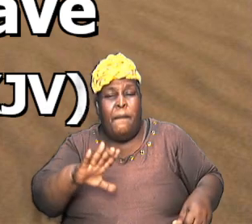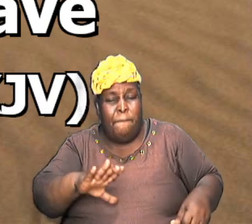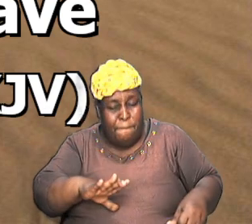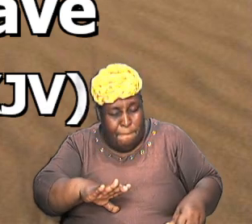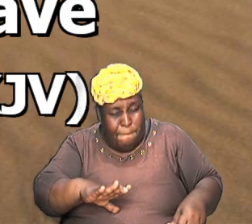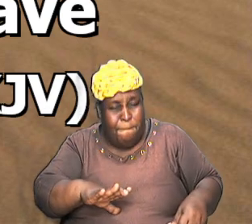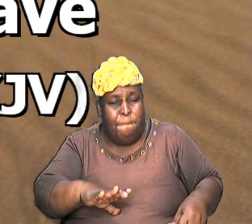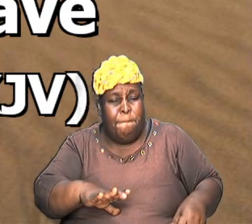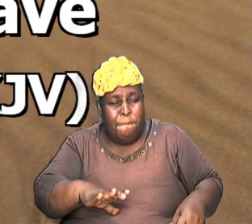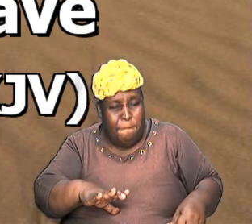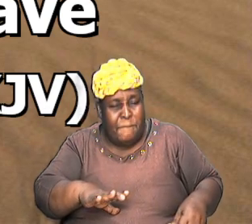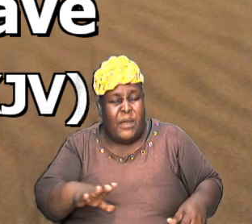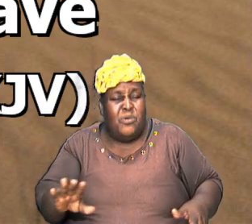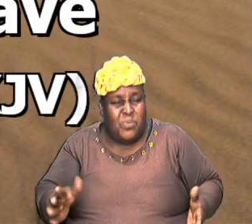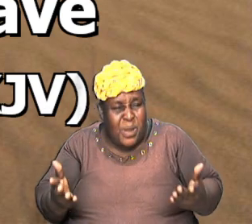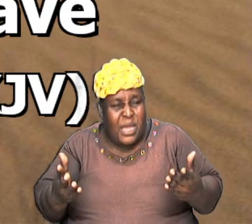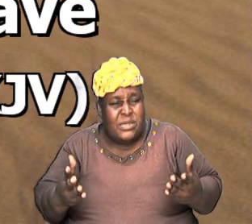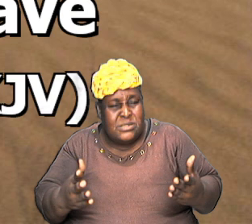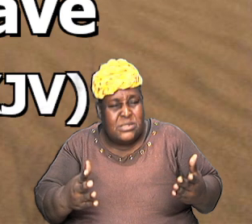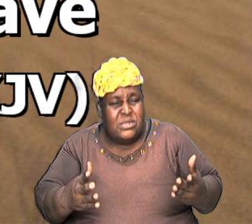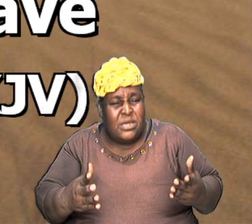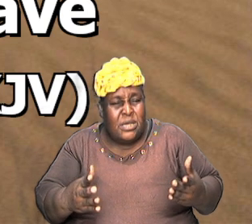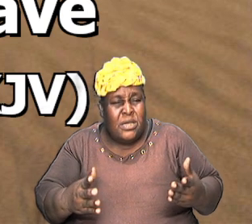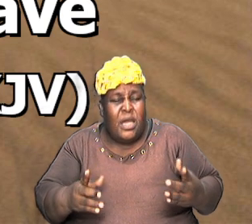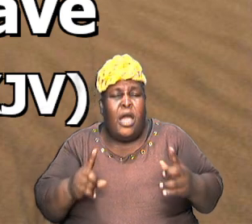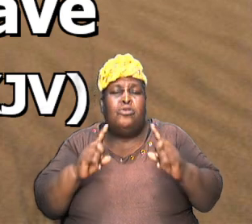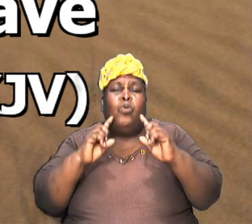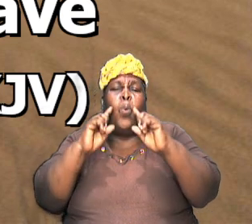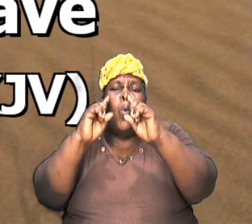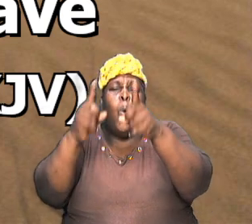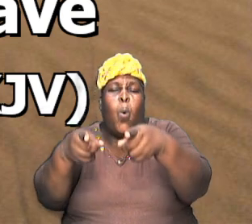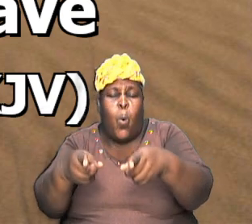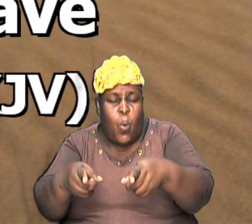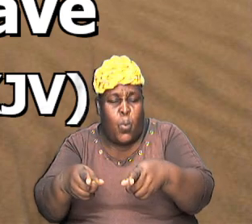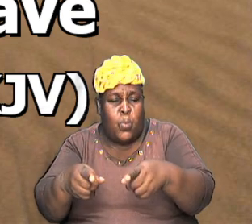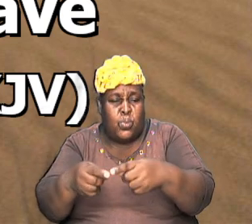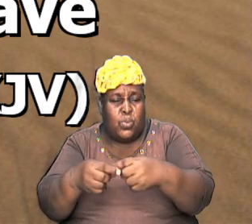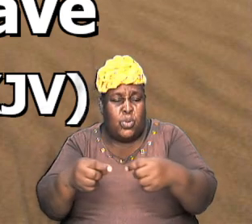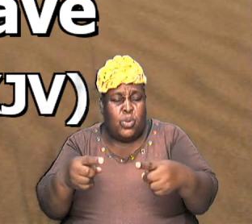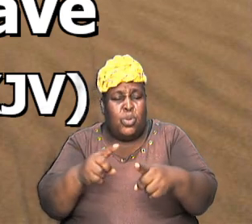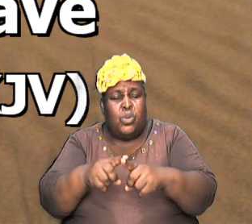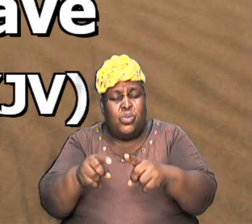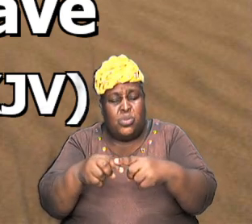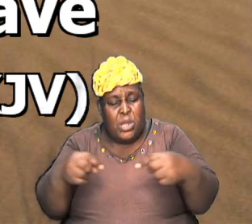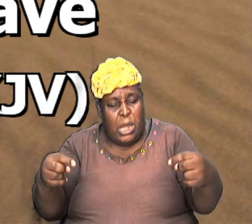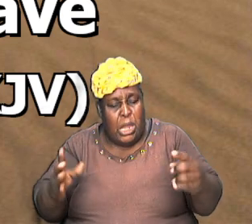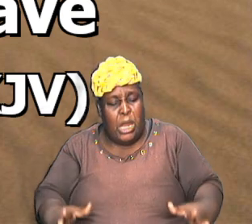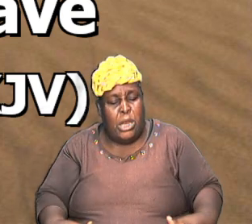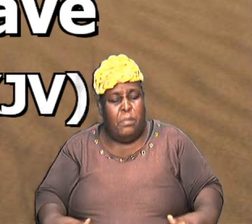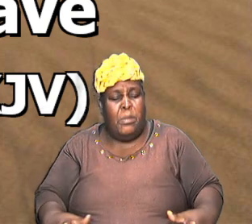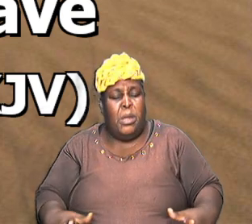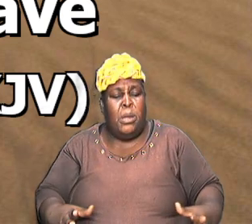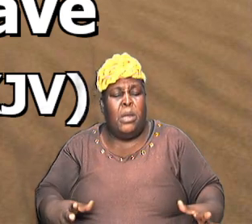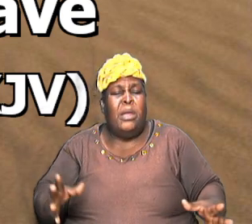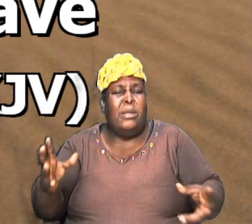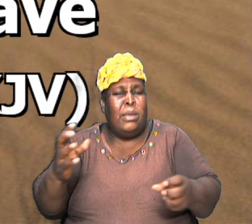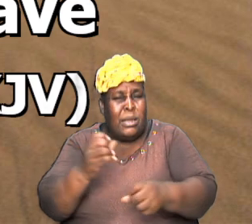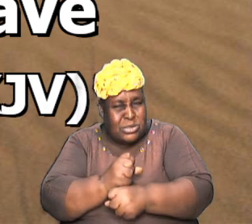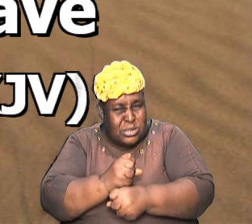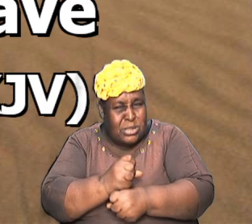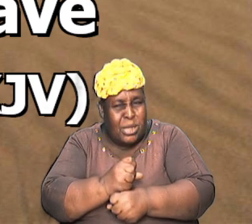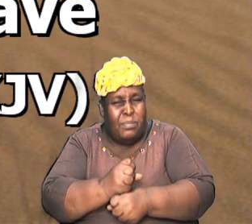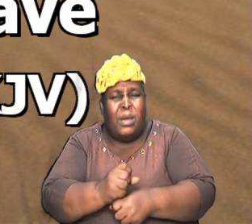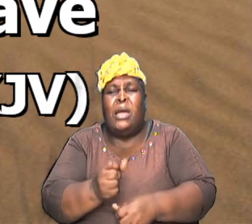move by faith and he move with alacrity and he ran after the enemies and he caught up with them and he